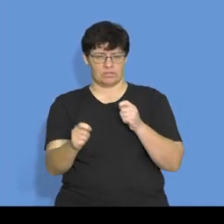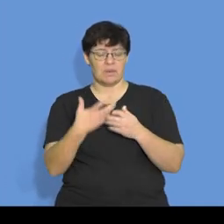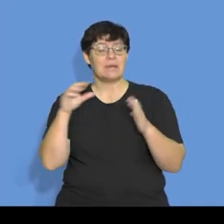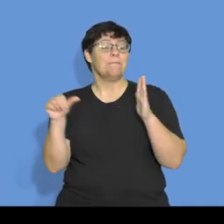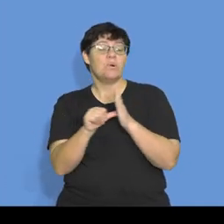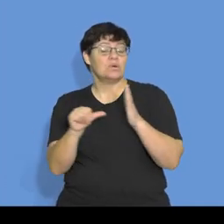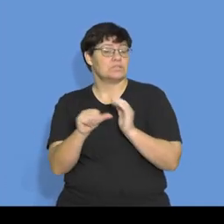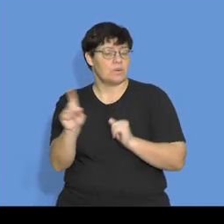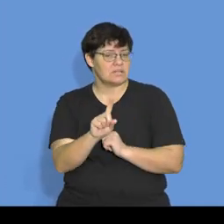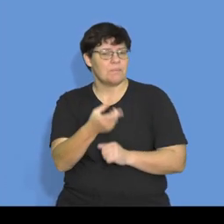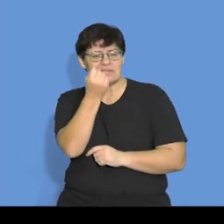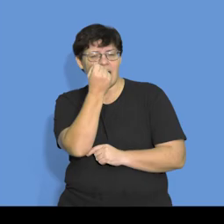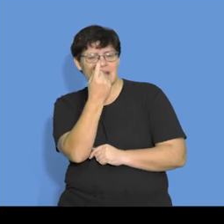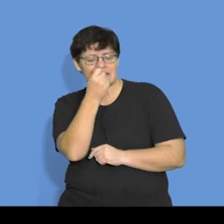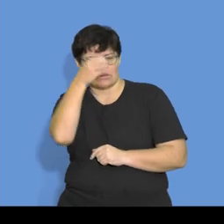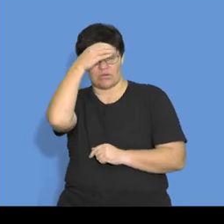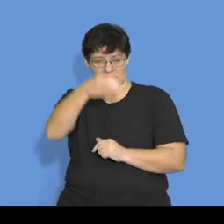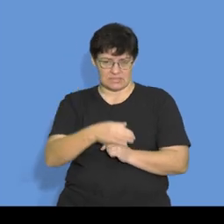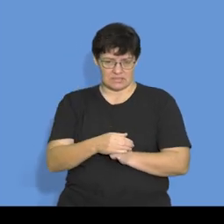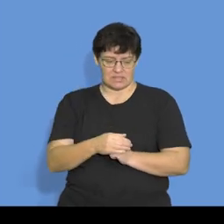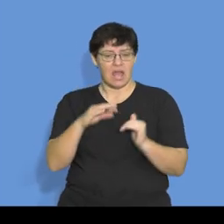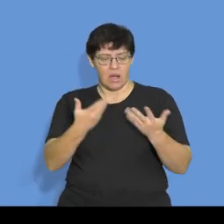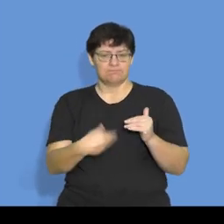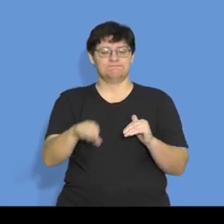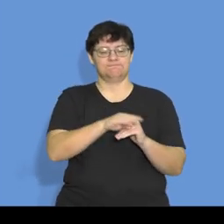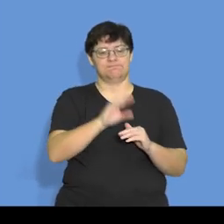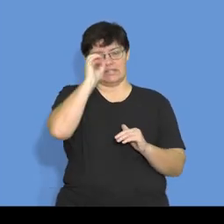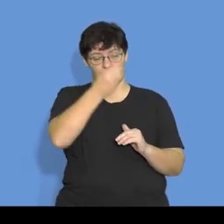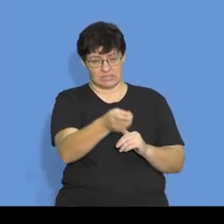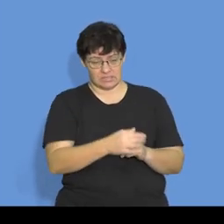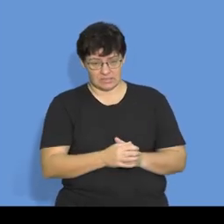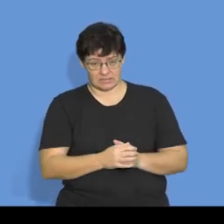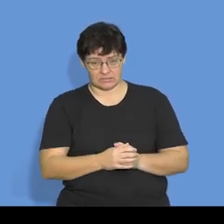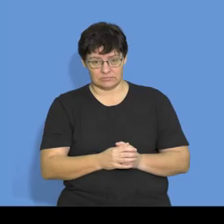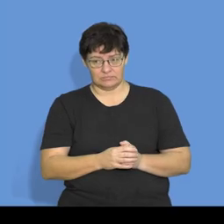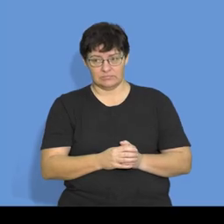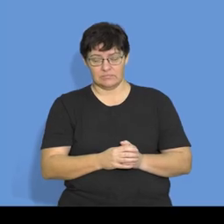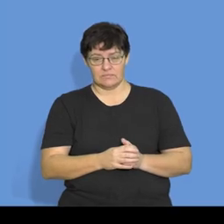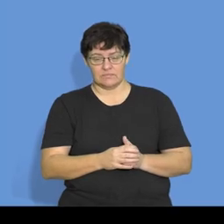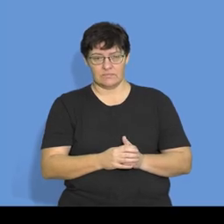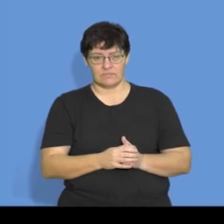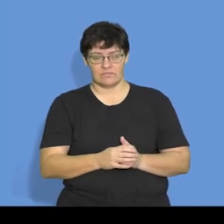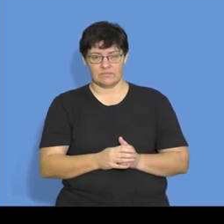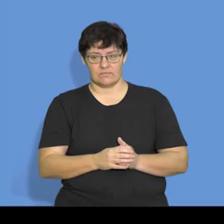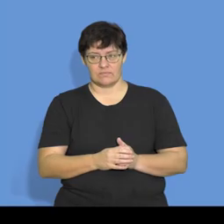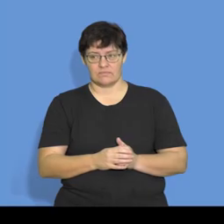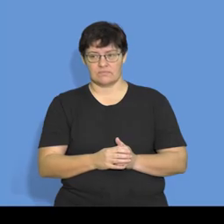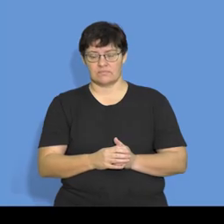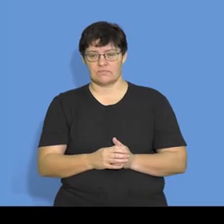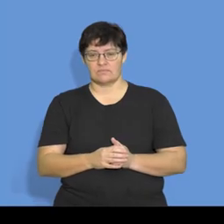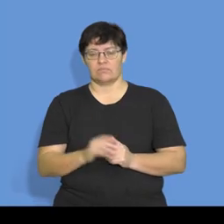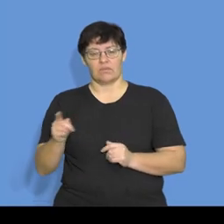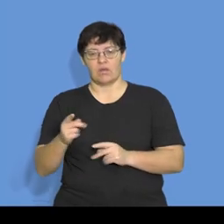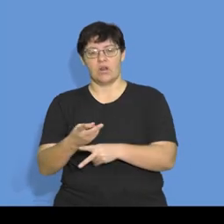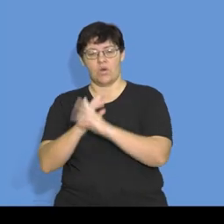you to understand the concept of capitalization of interest. So here's your interest on loan. Right? There's your loan